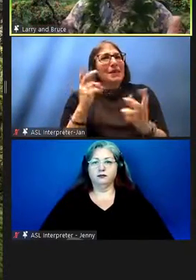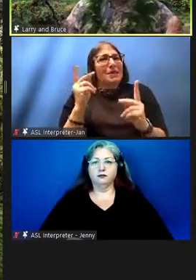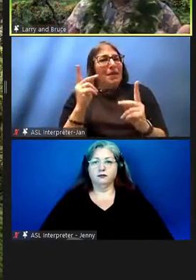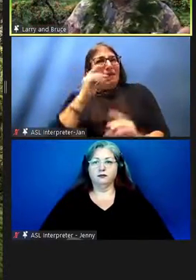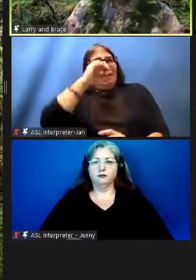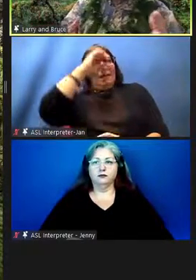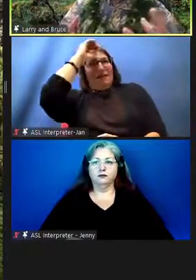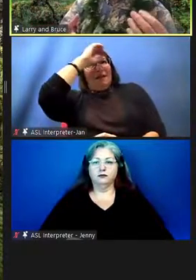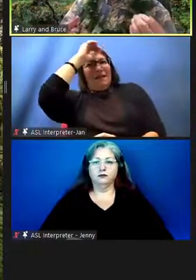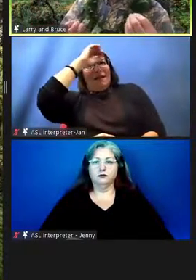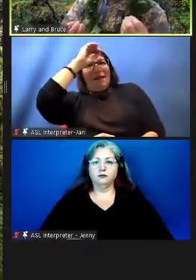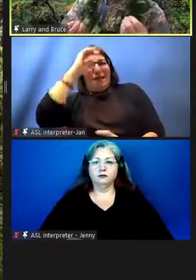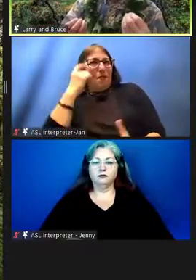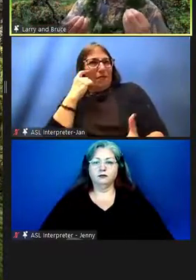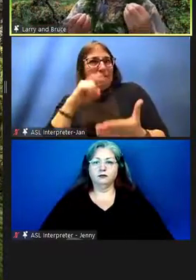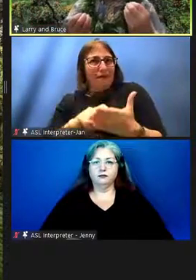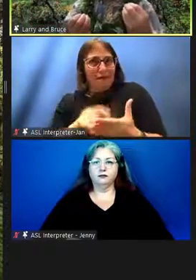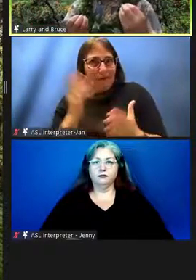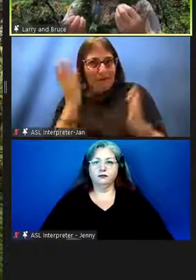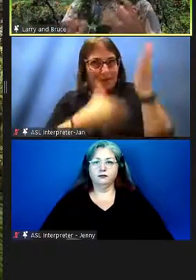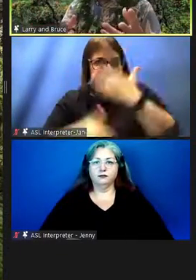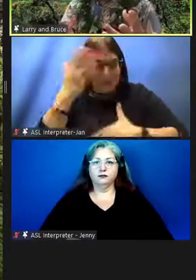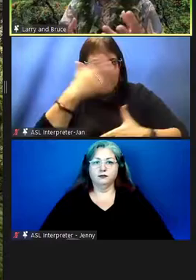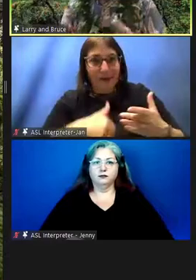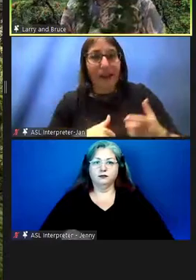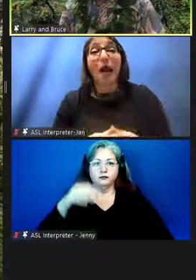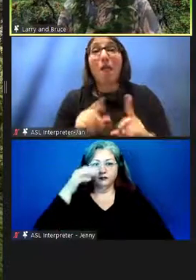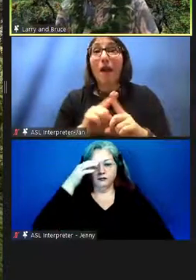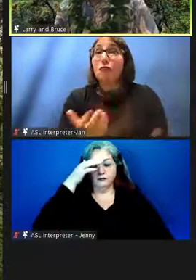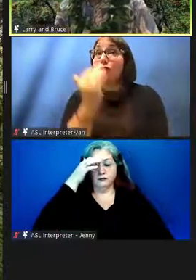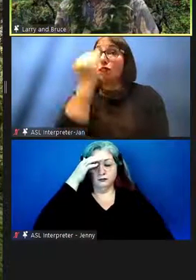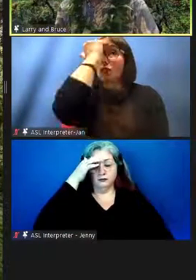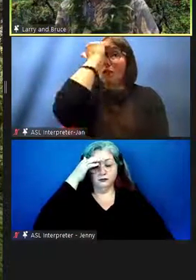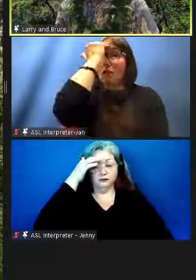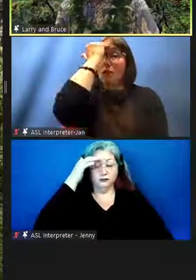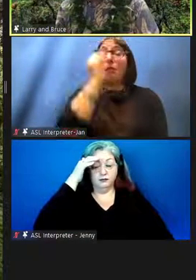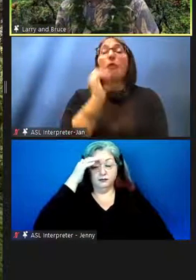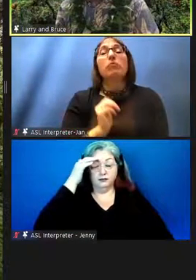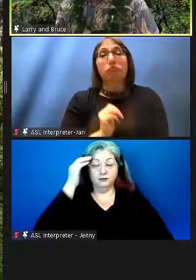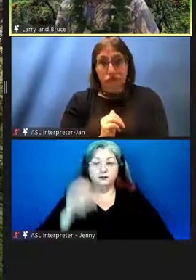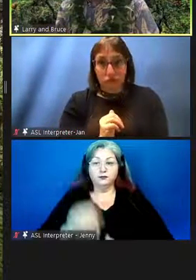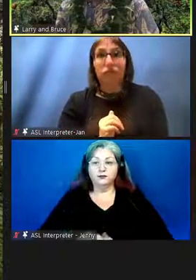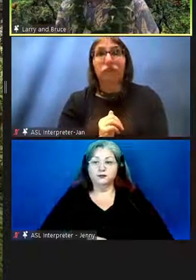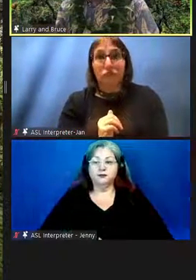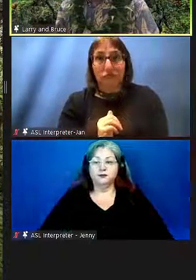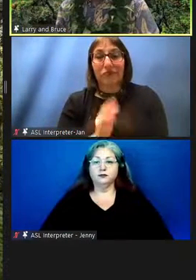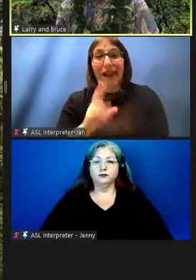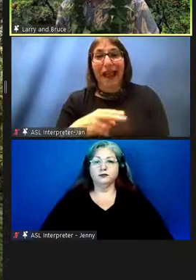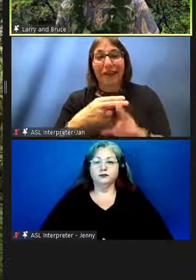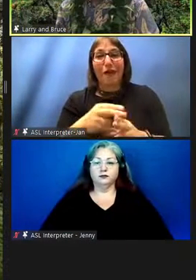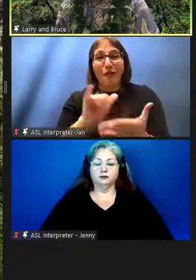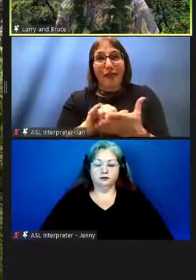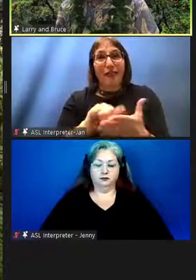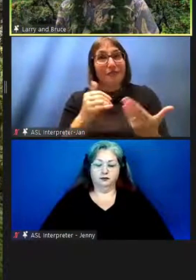know look out for that but if if you are aware of this it is a i call it a major